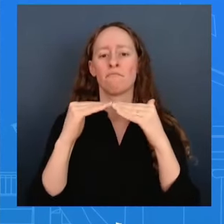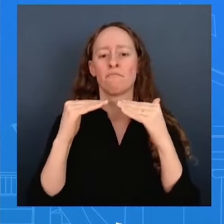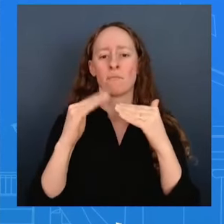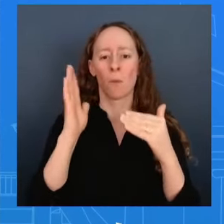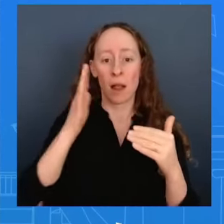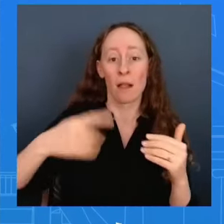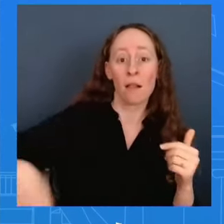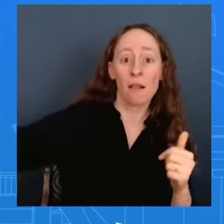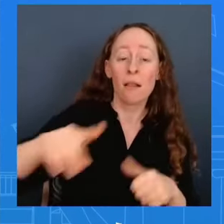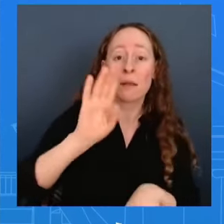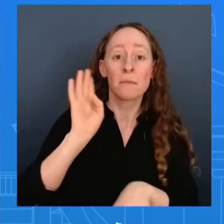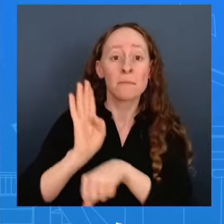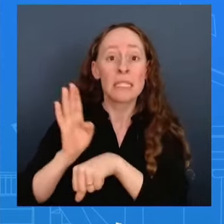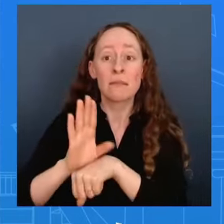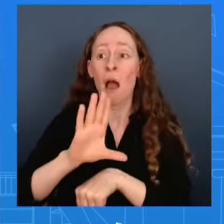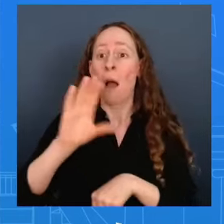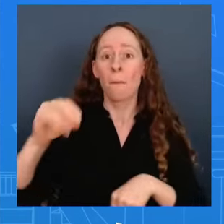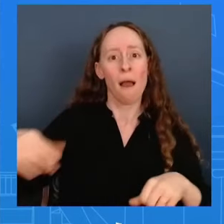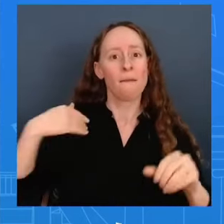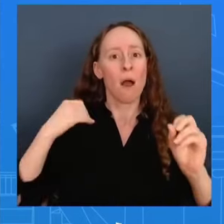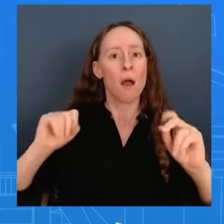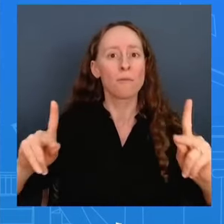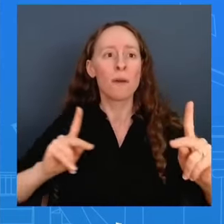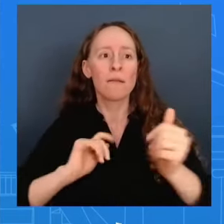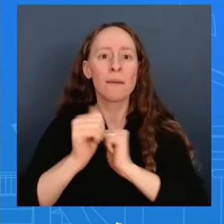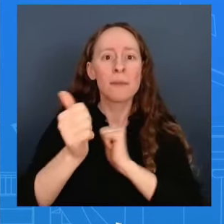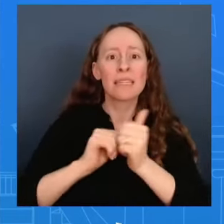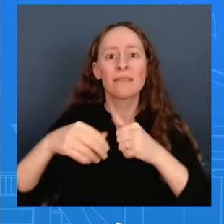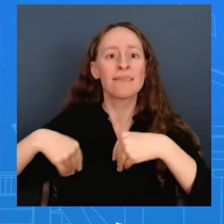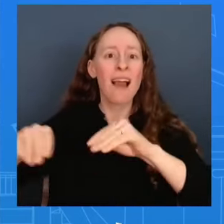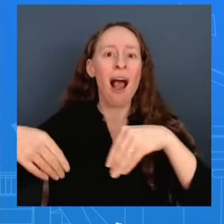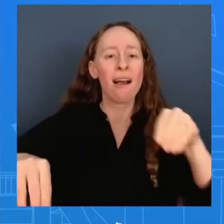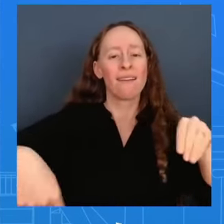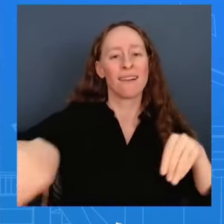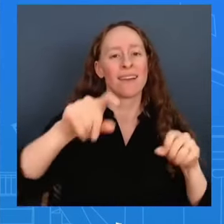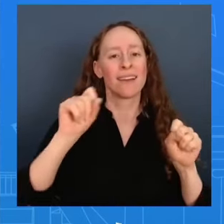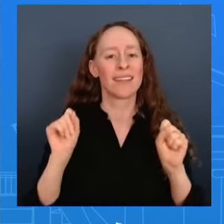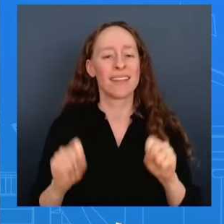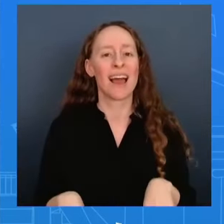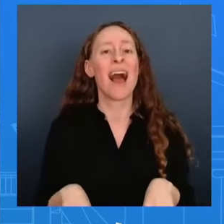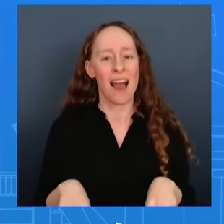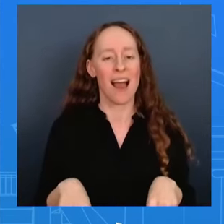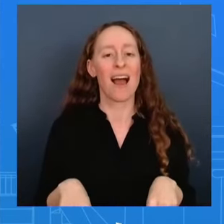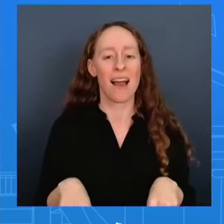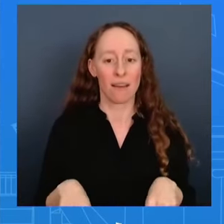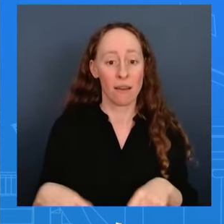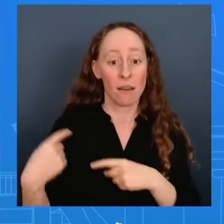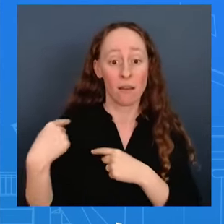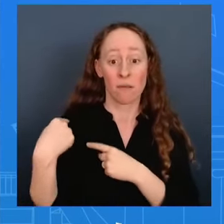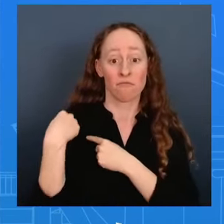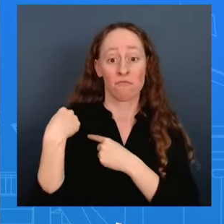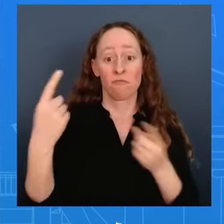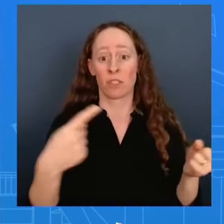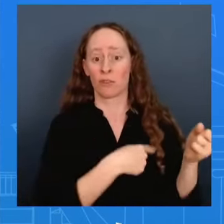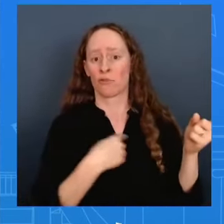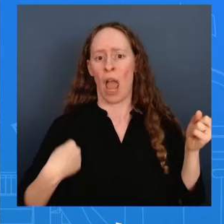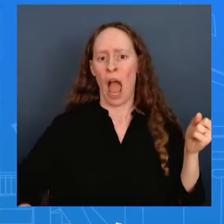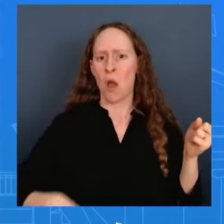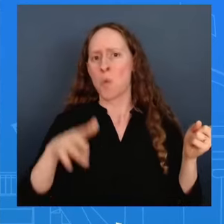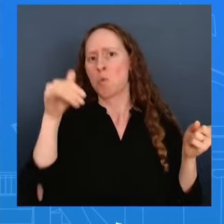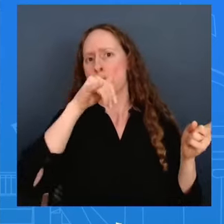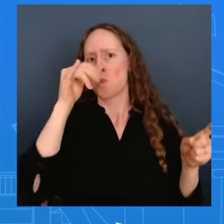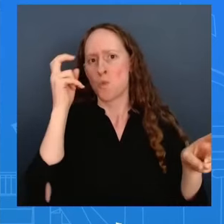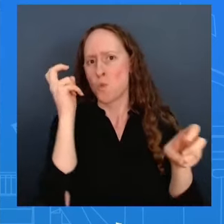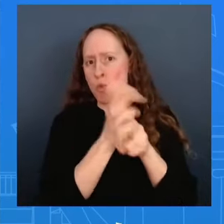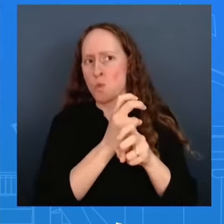and to thrive against an onslaught of really really challenging measures and a challenging economic system that